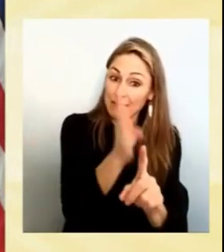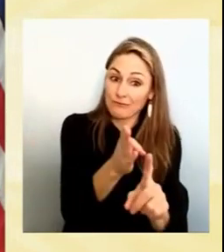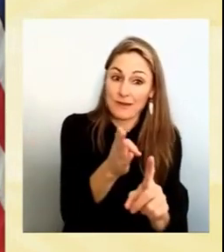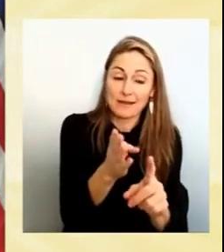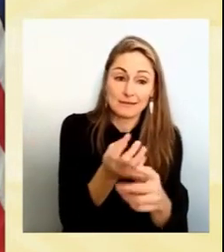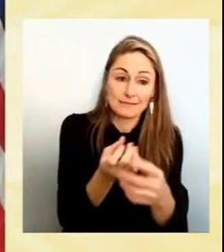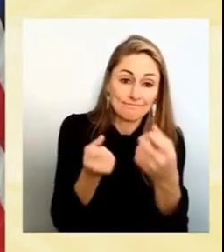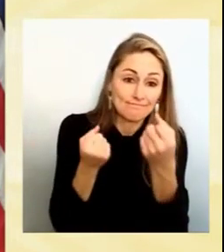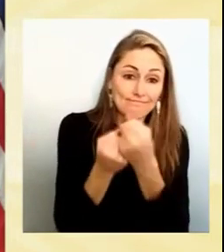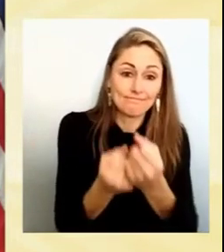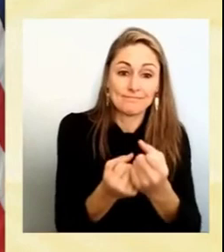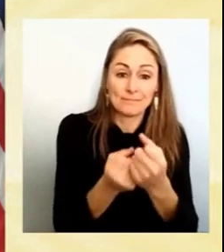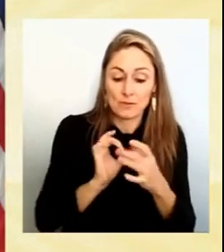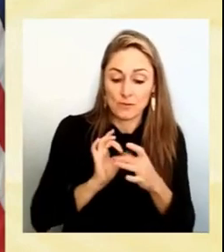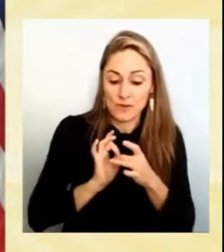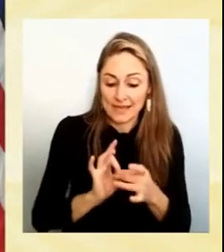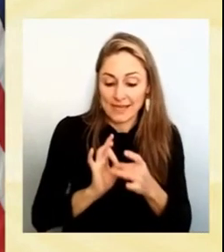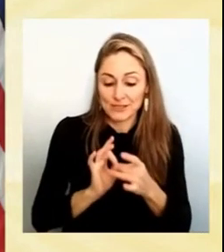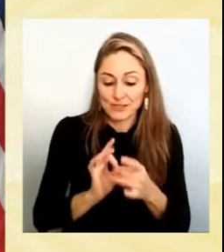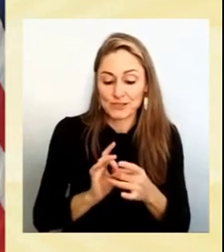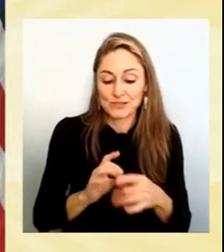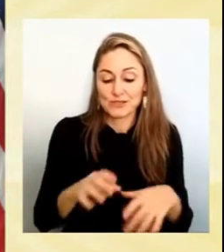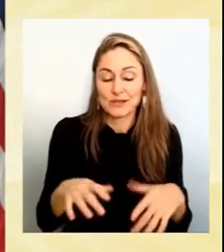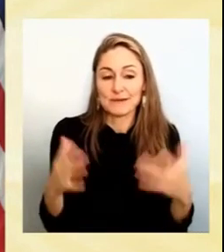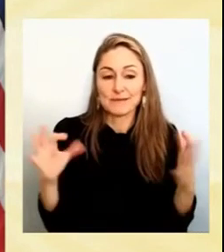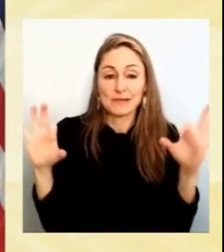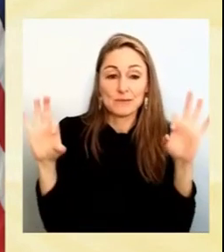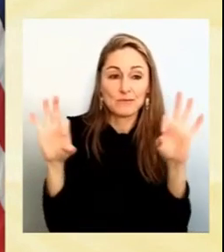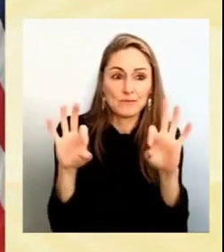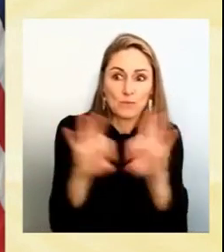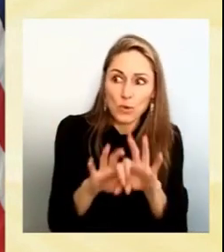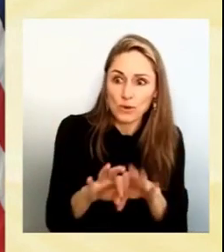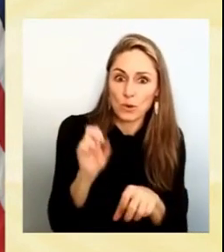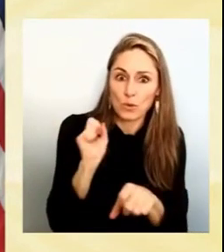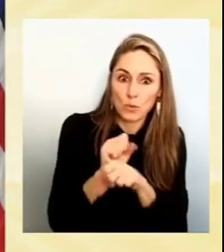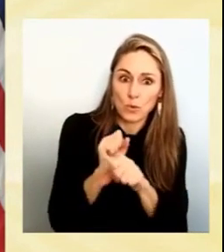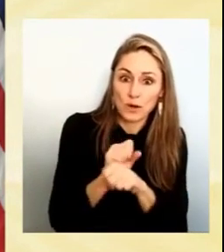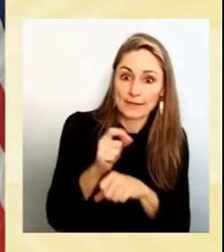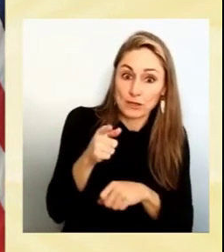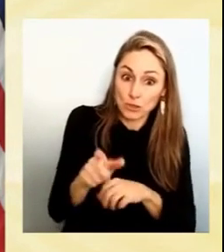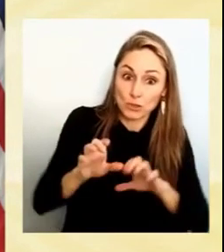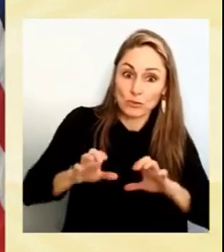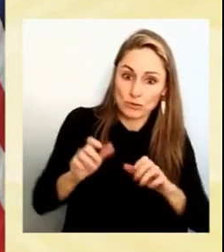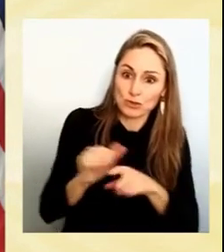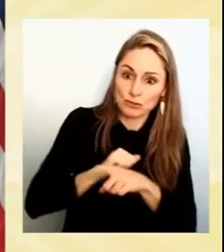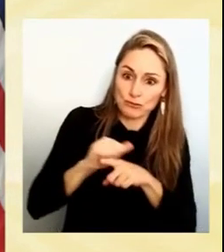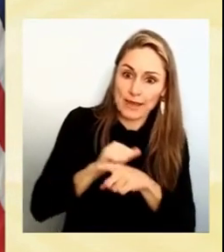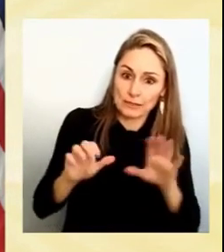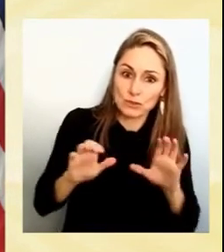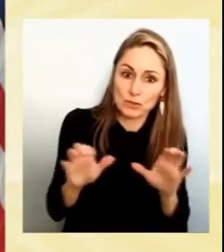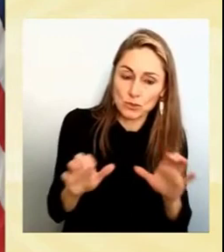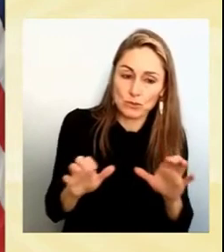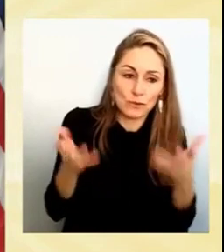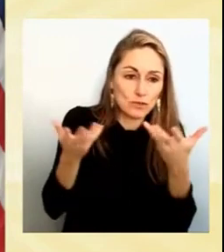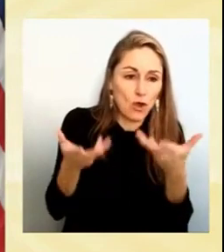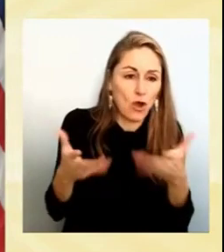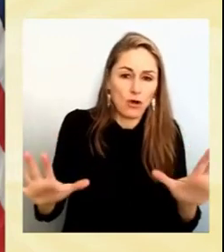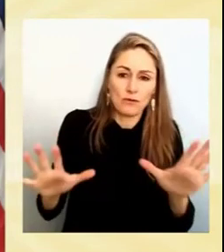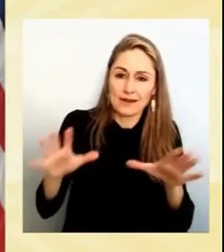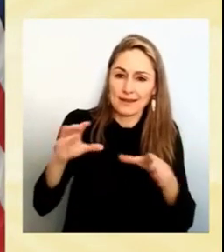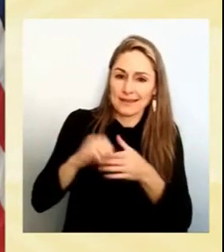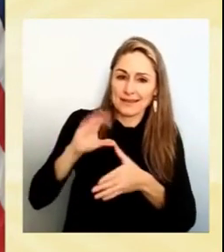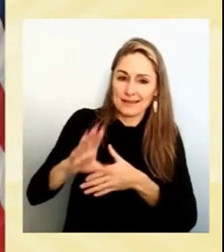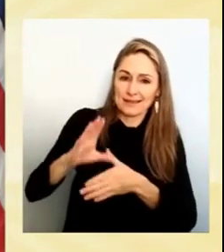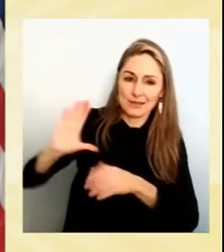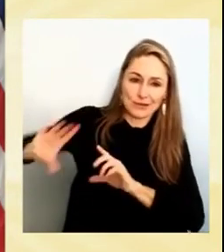between the important tactical work that you were trained to do and what was already in your heritage that was such